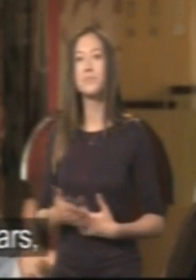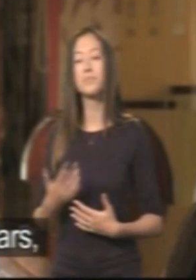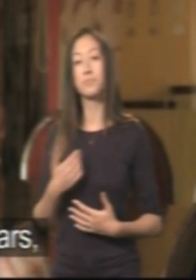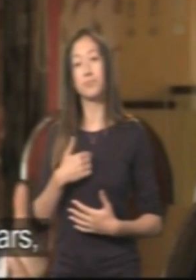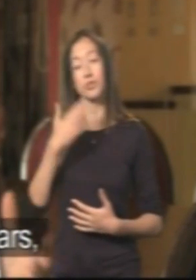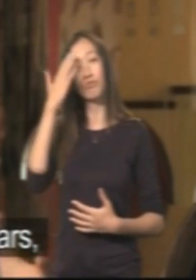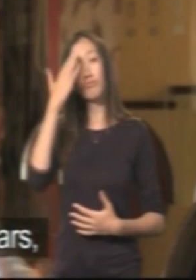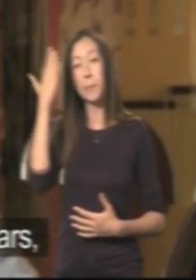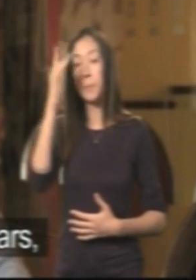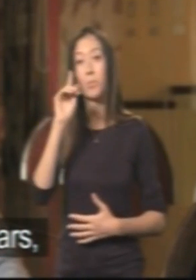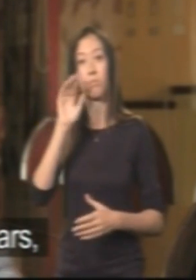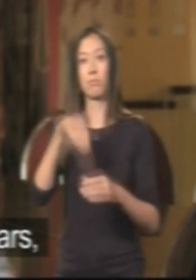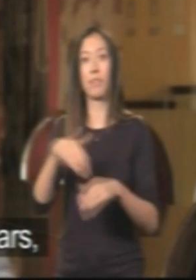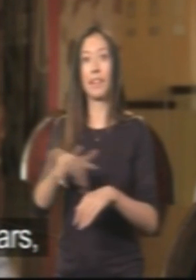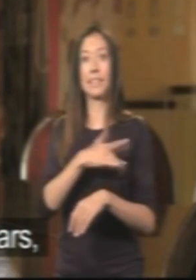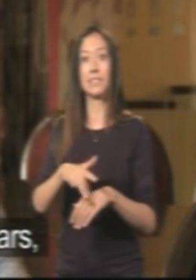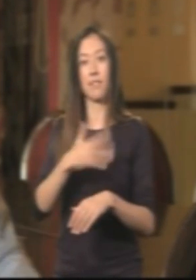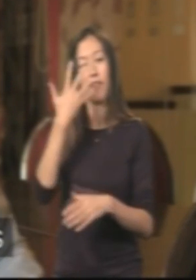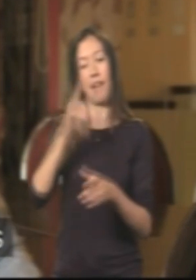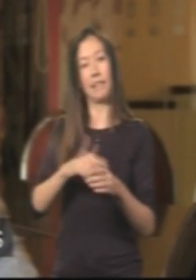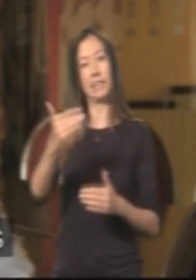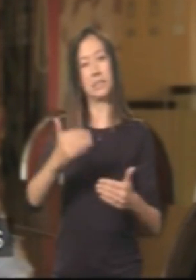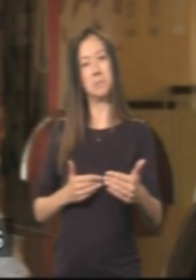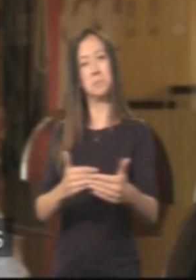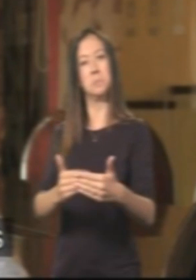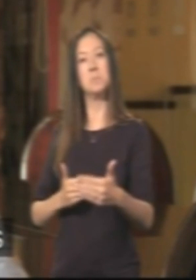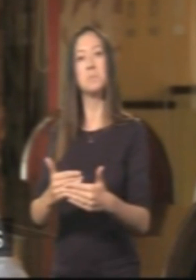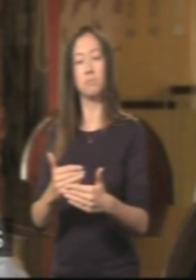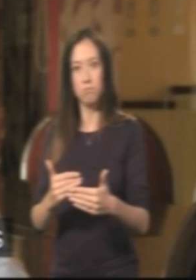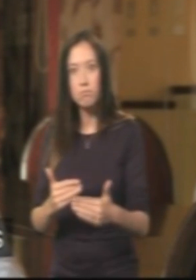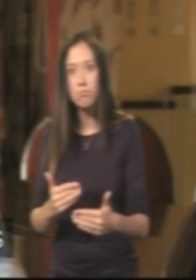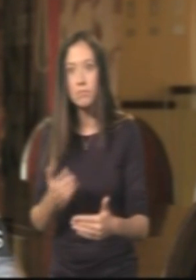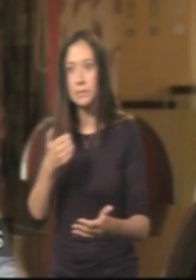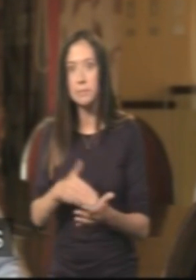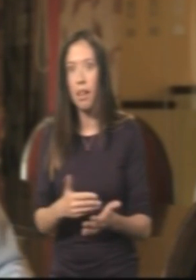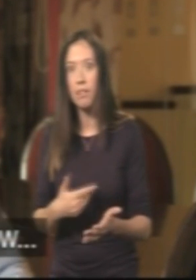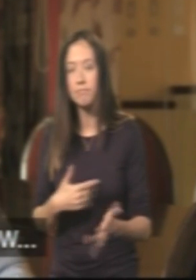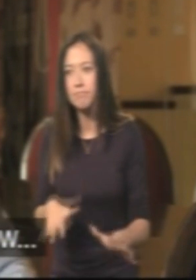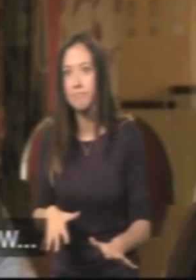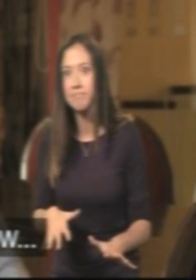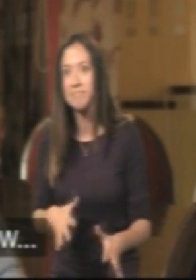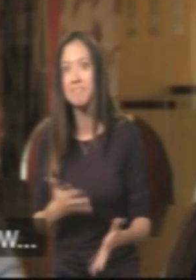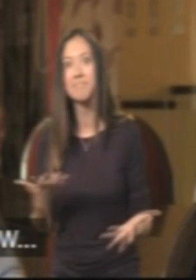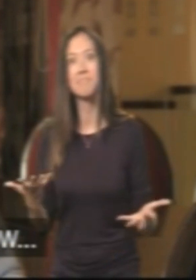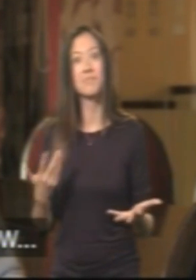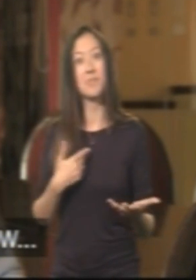The dream was to get it in the theatre within five years, and I got it in the theatre within six months. So